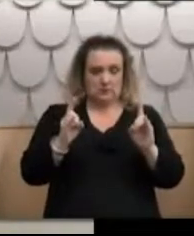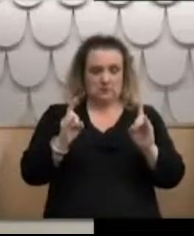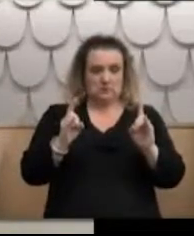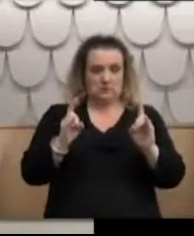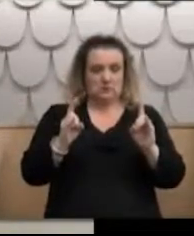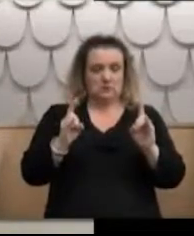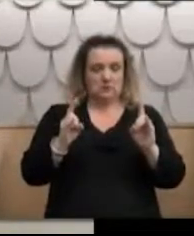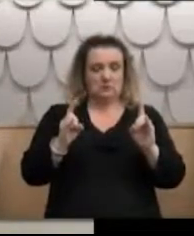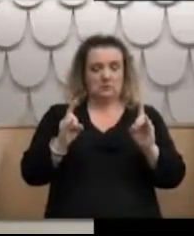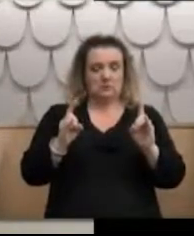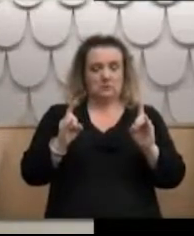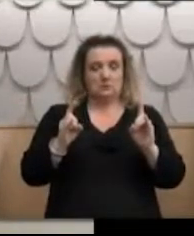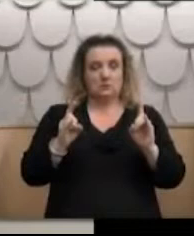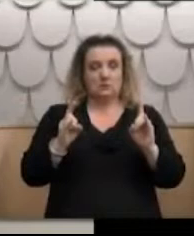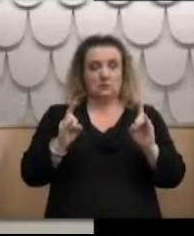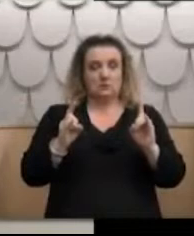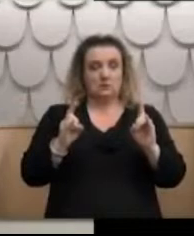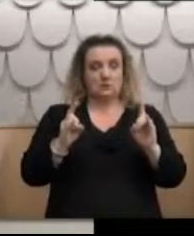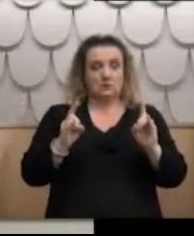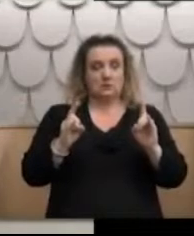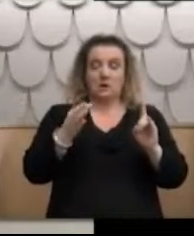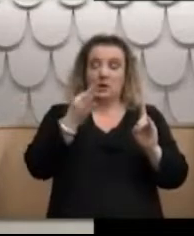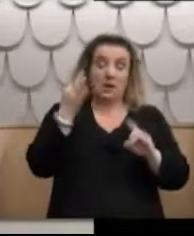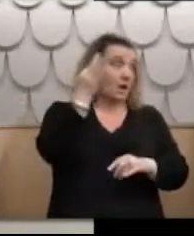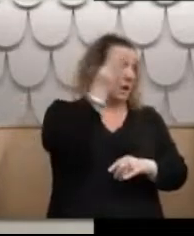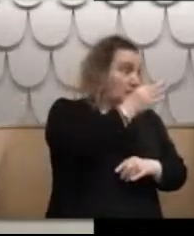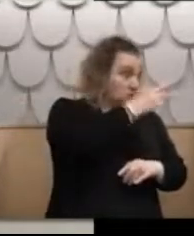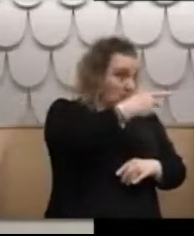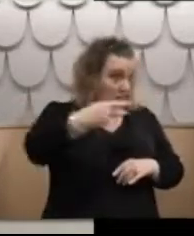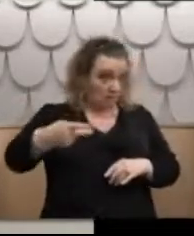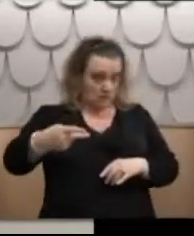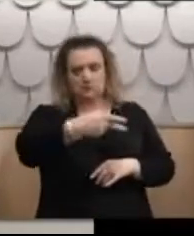Then I would be asked to lie down.